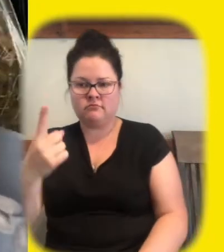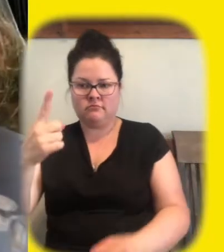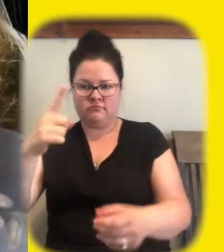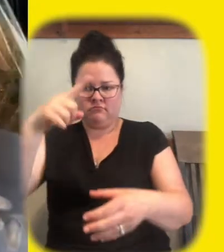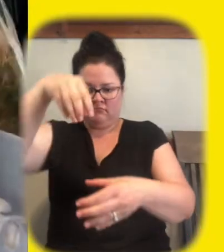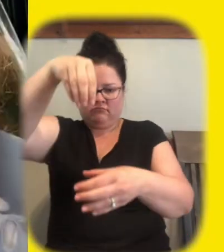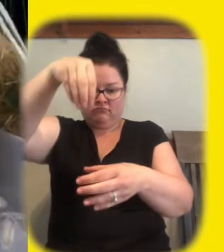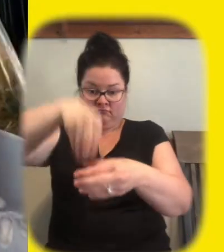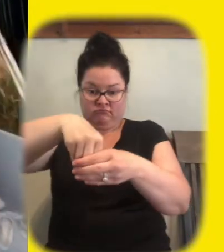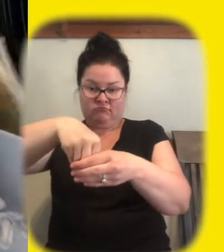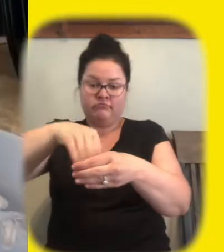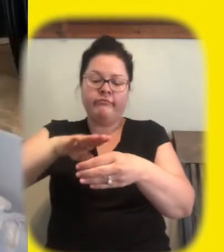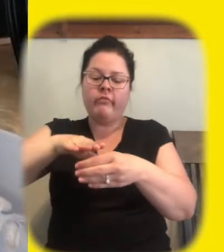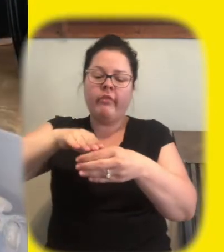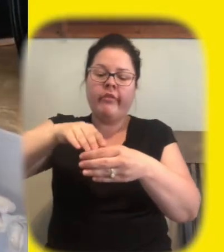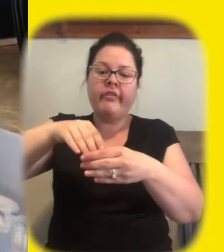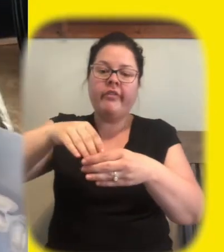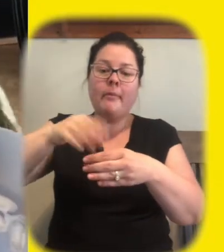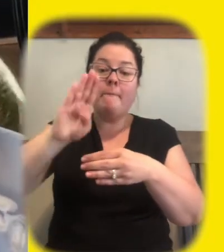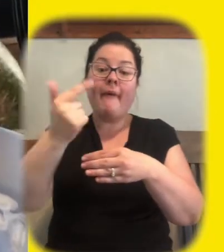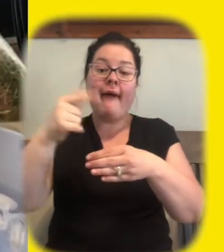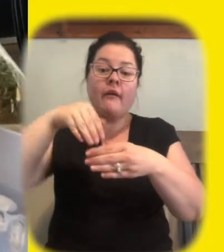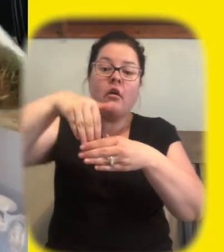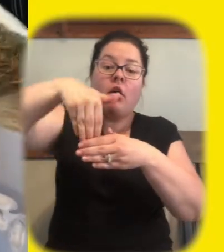so try to put your hand right in the middle